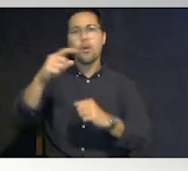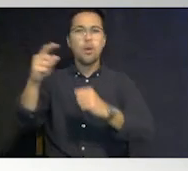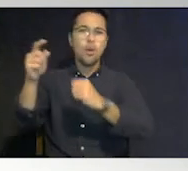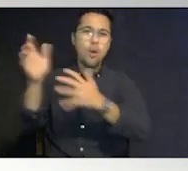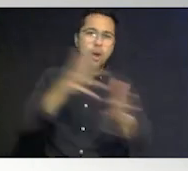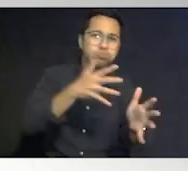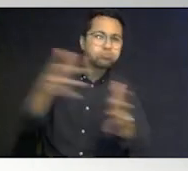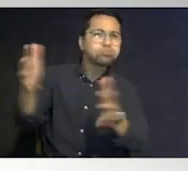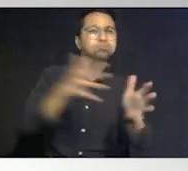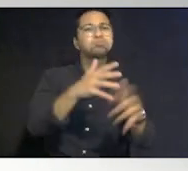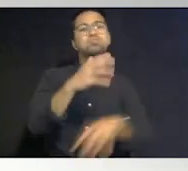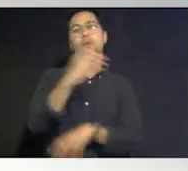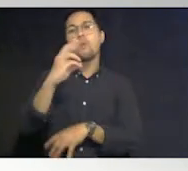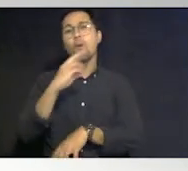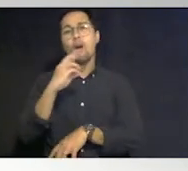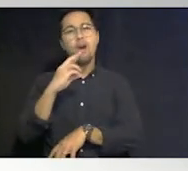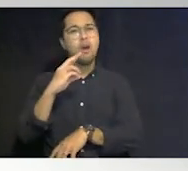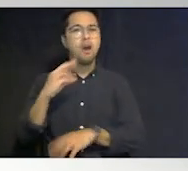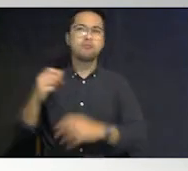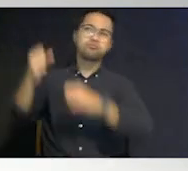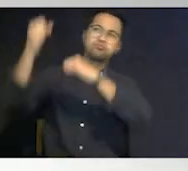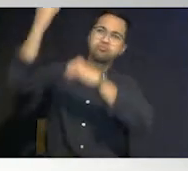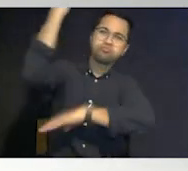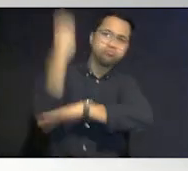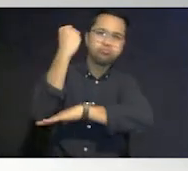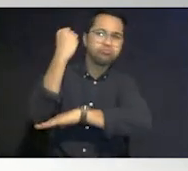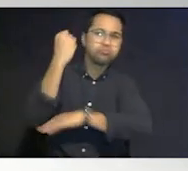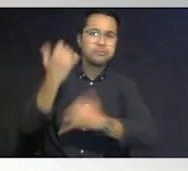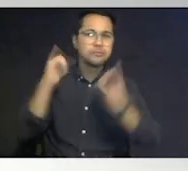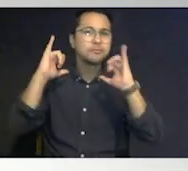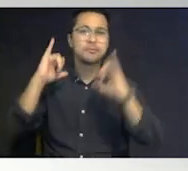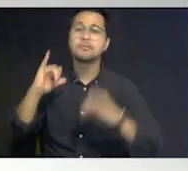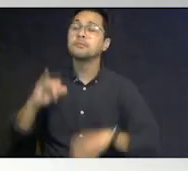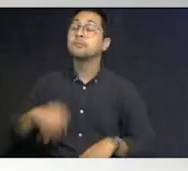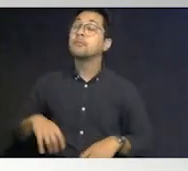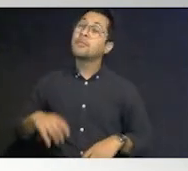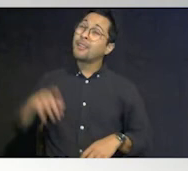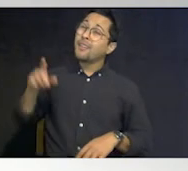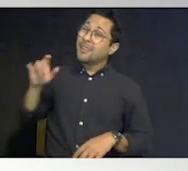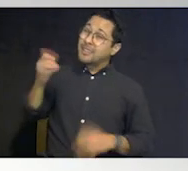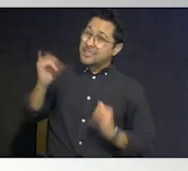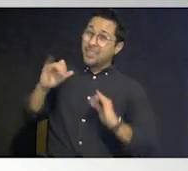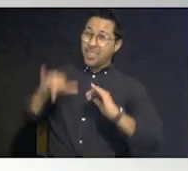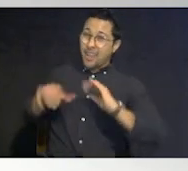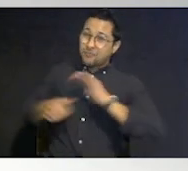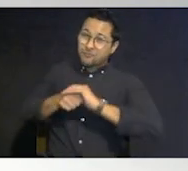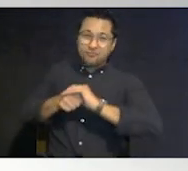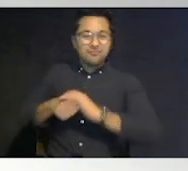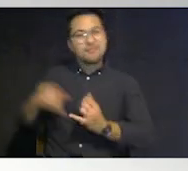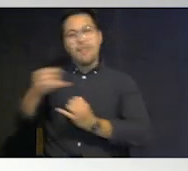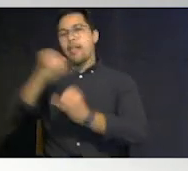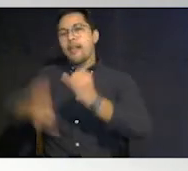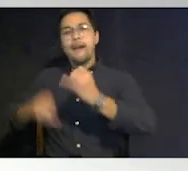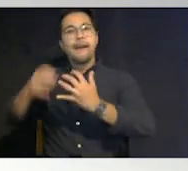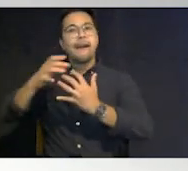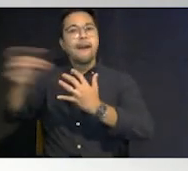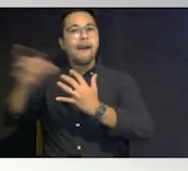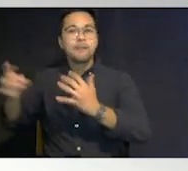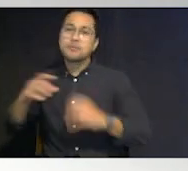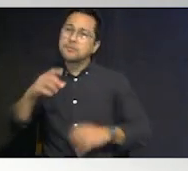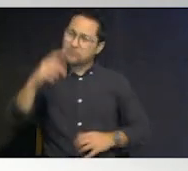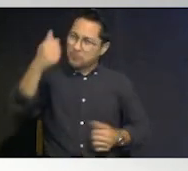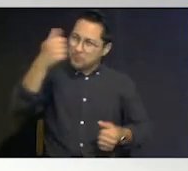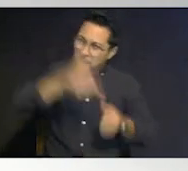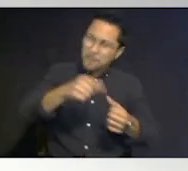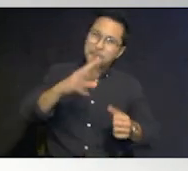foremost consideration um but it is still we look at it as a last resort as a lifeboat remember we were talking about plan a